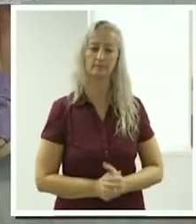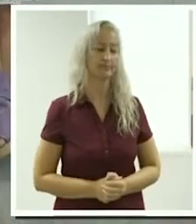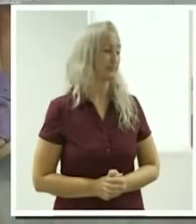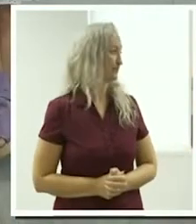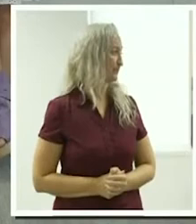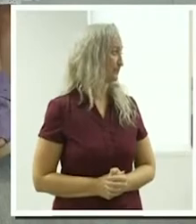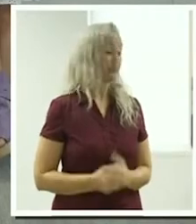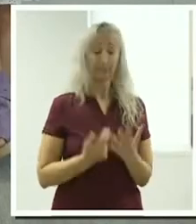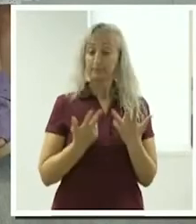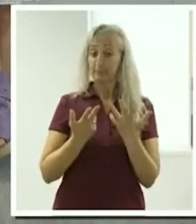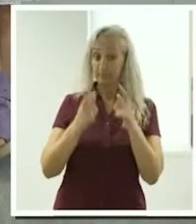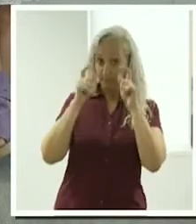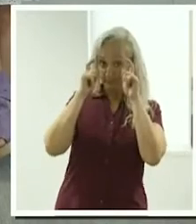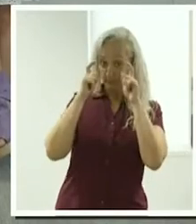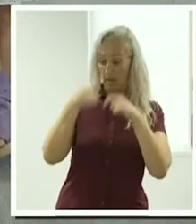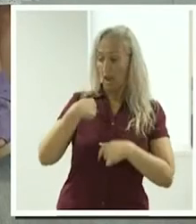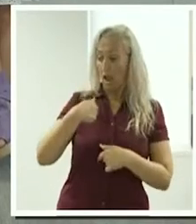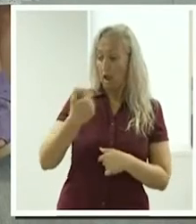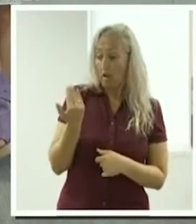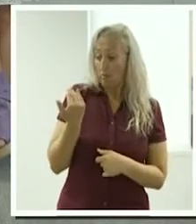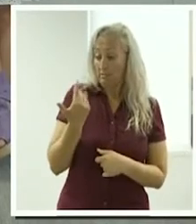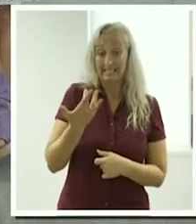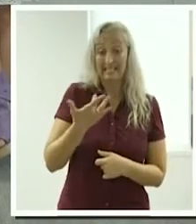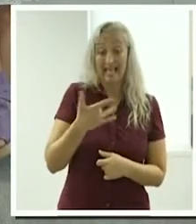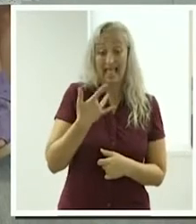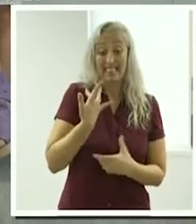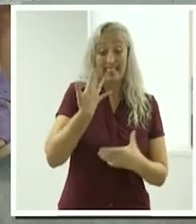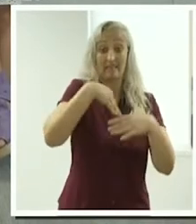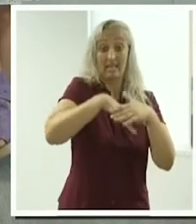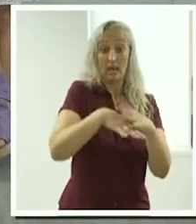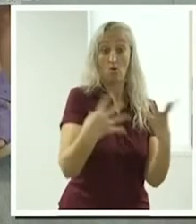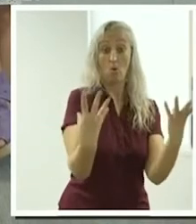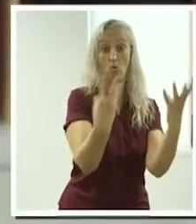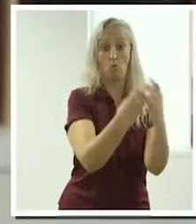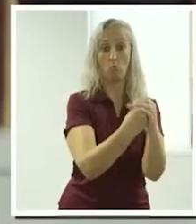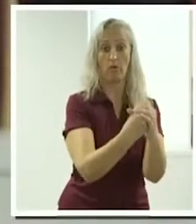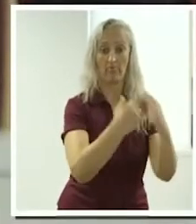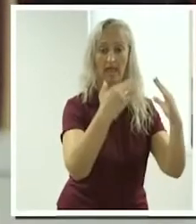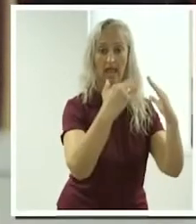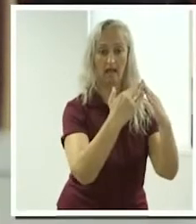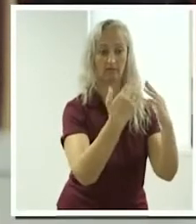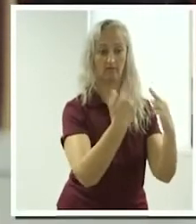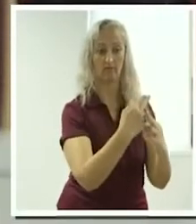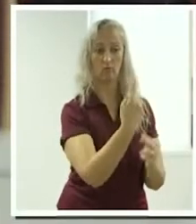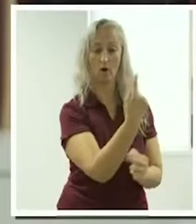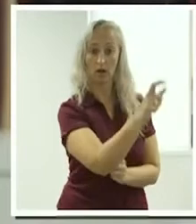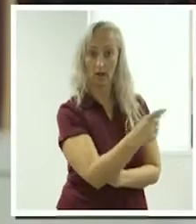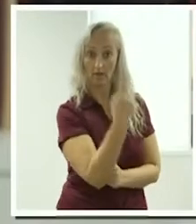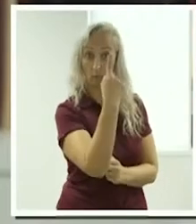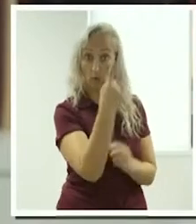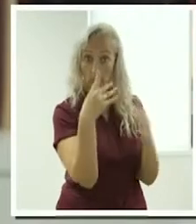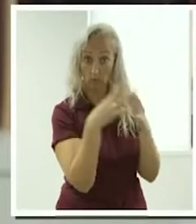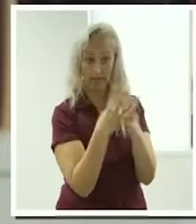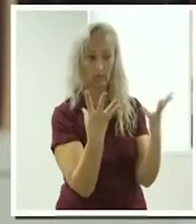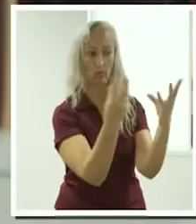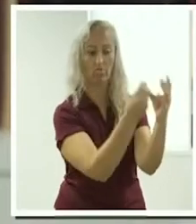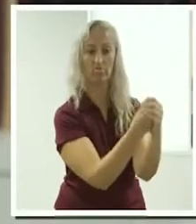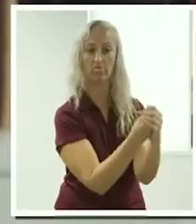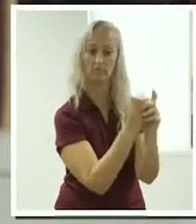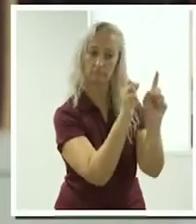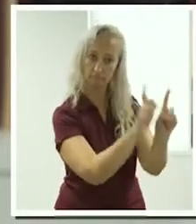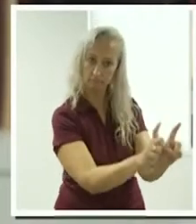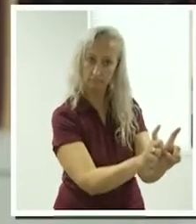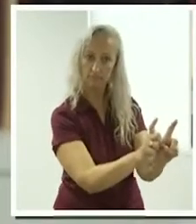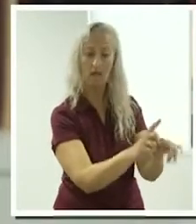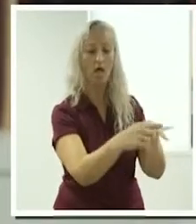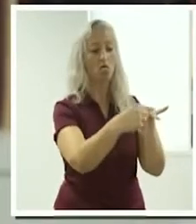live-in role where I lived in the household for a week with a family member. The wife